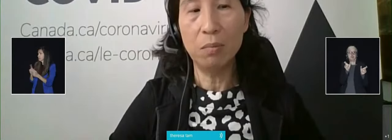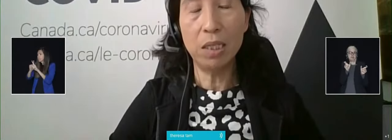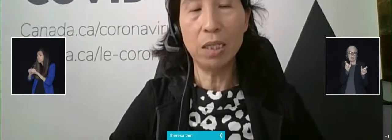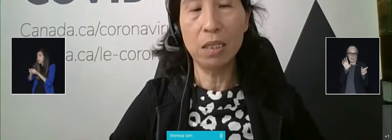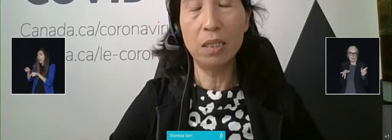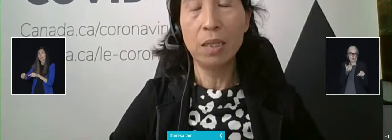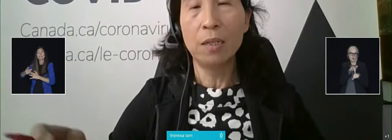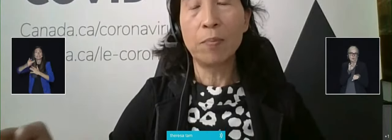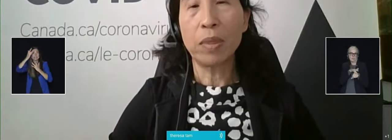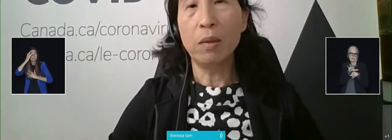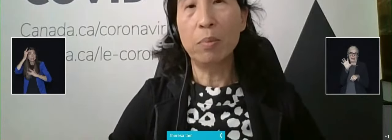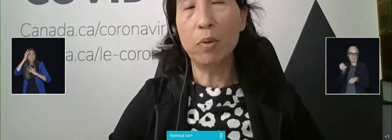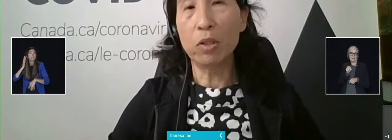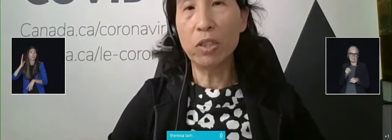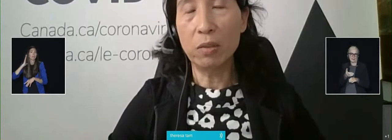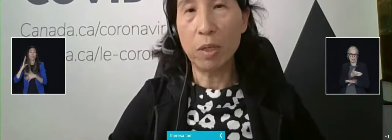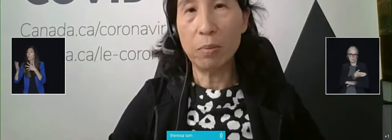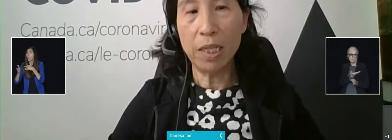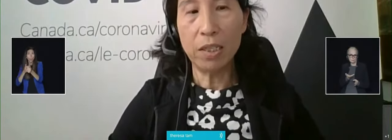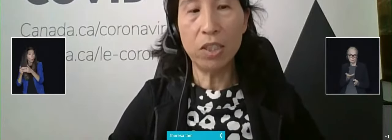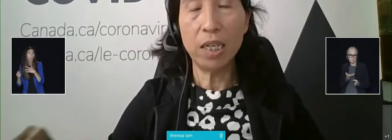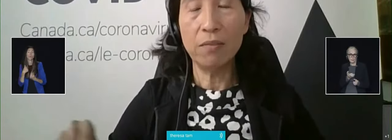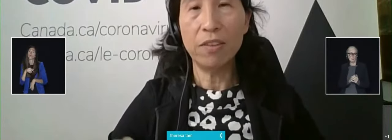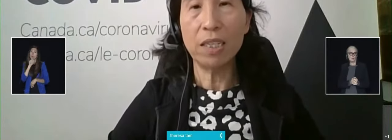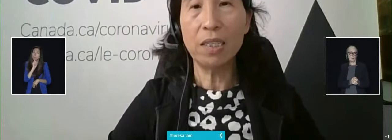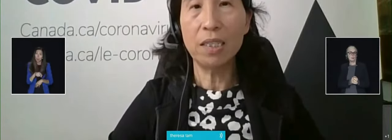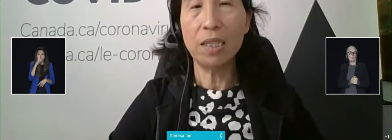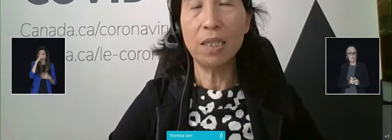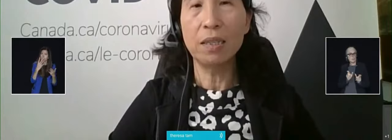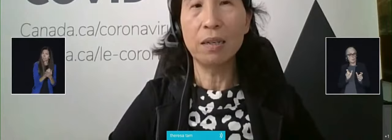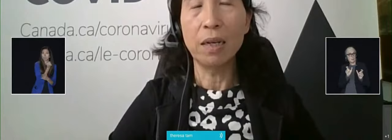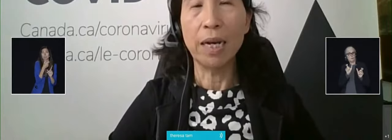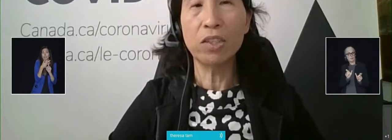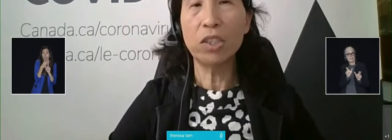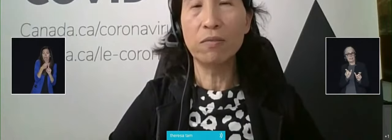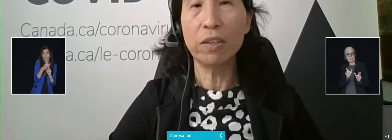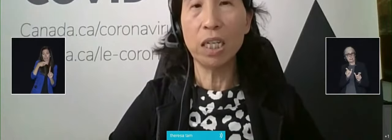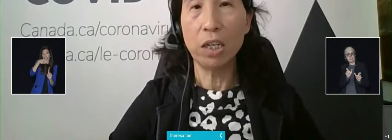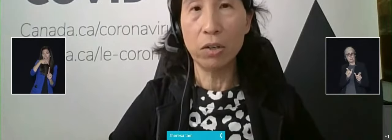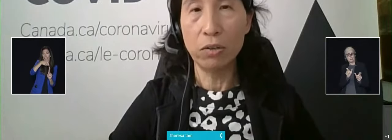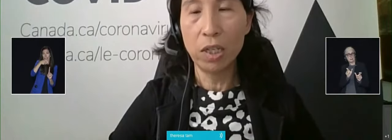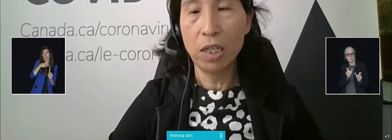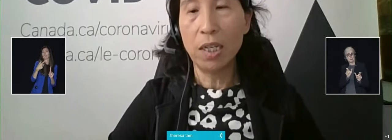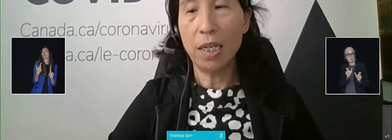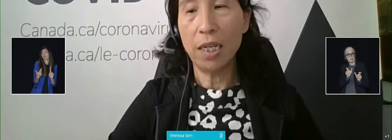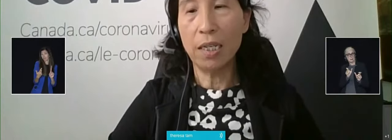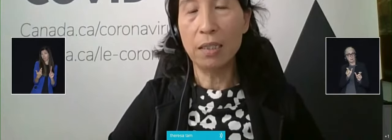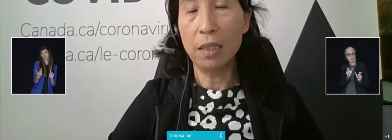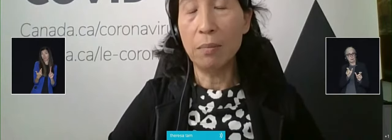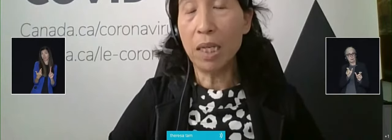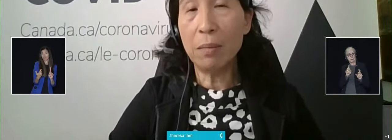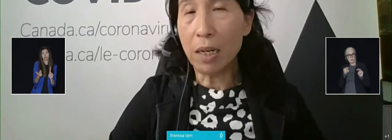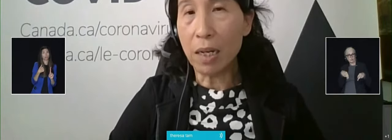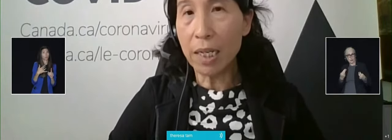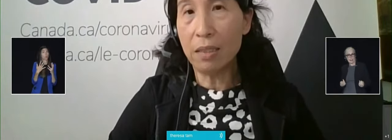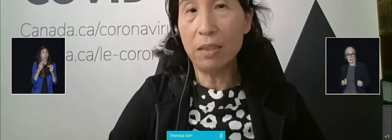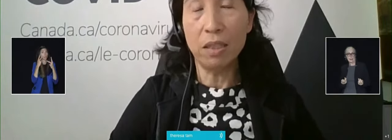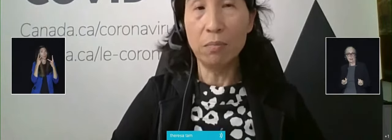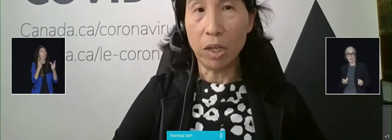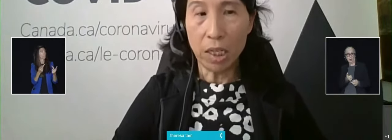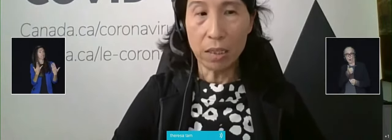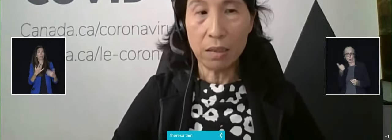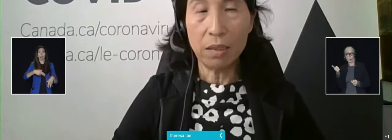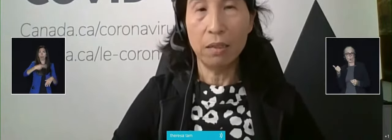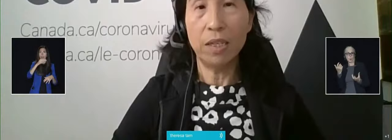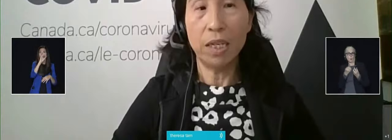immunity because the proportion of the population that are infected is actually very low. And it may be higher